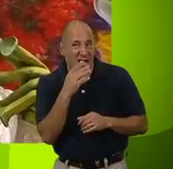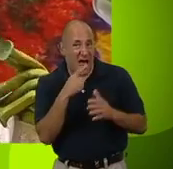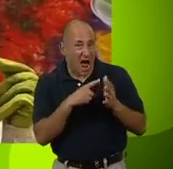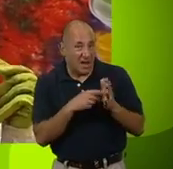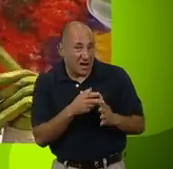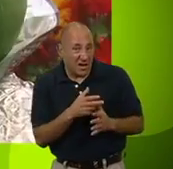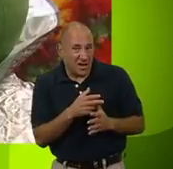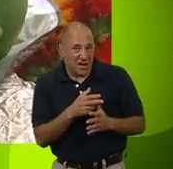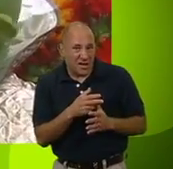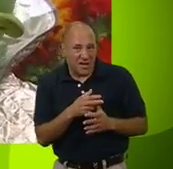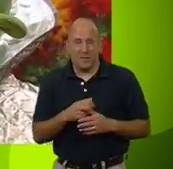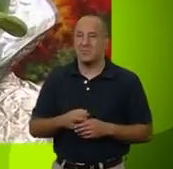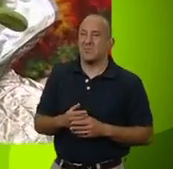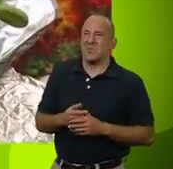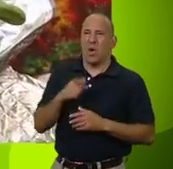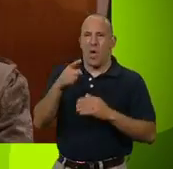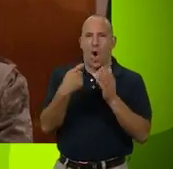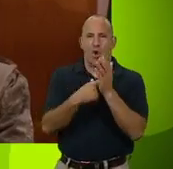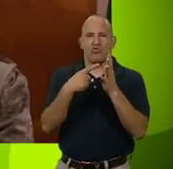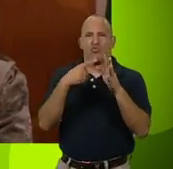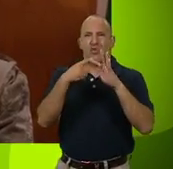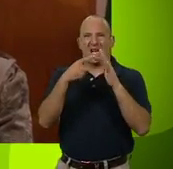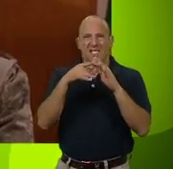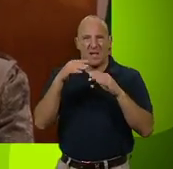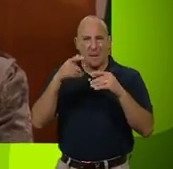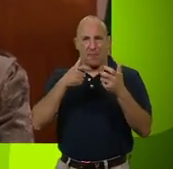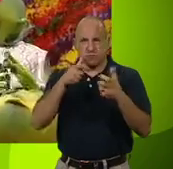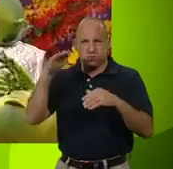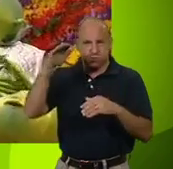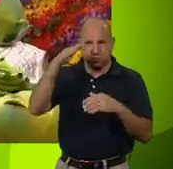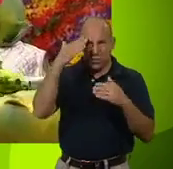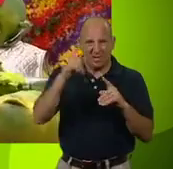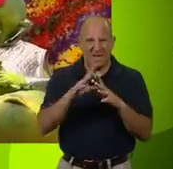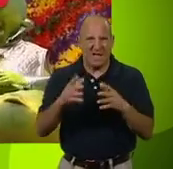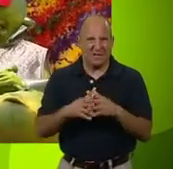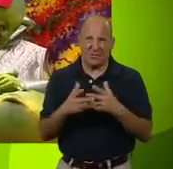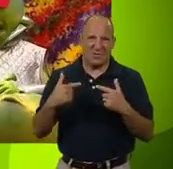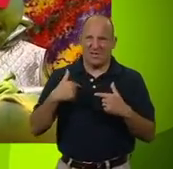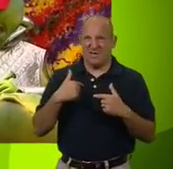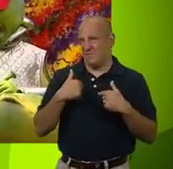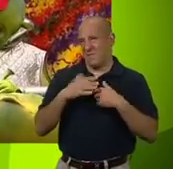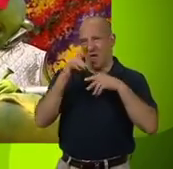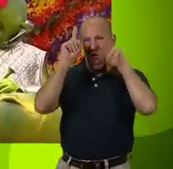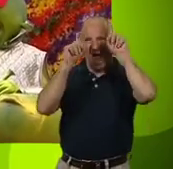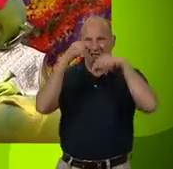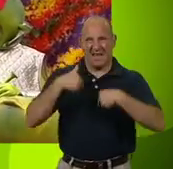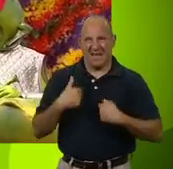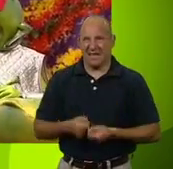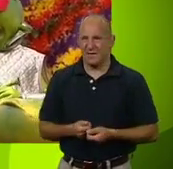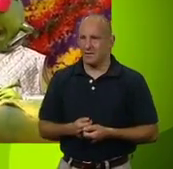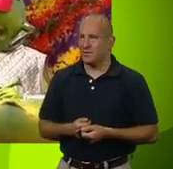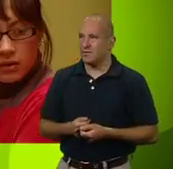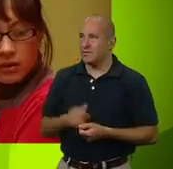Alan? Not that I know what a Raxian battlecruiser looks like, of course, cos I'm not an alien.